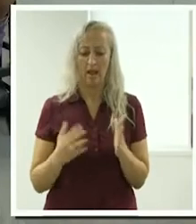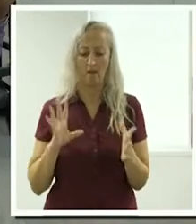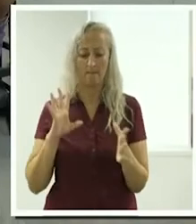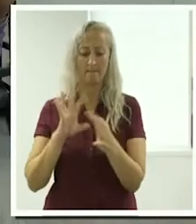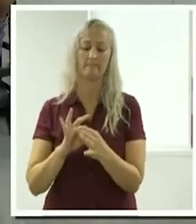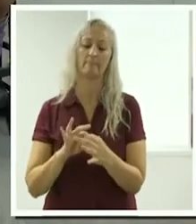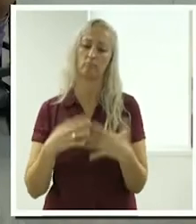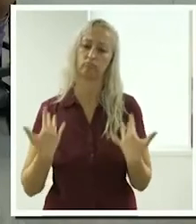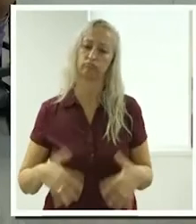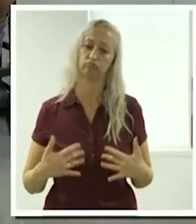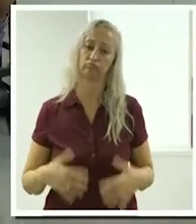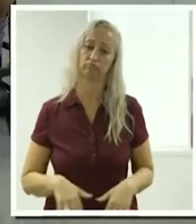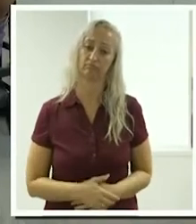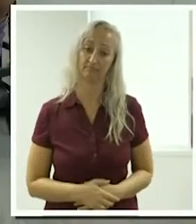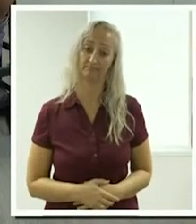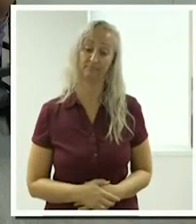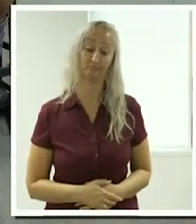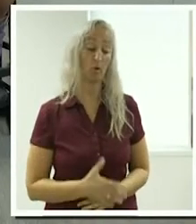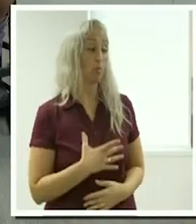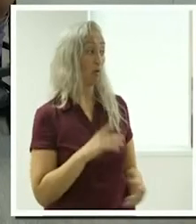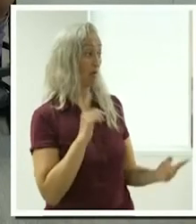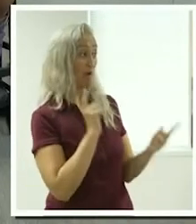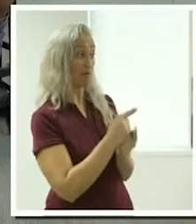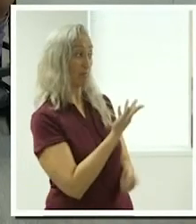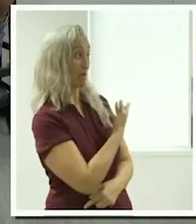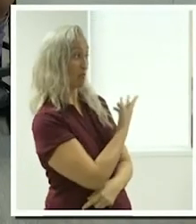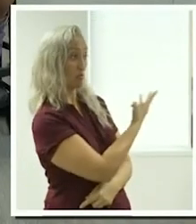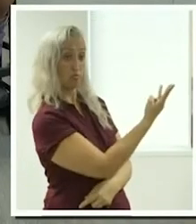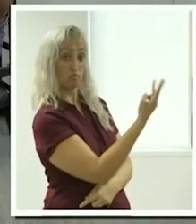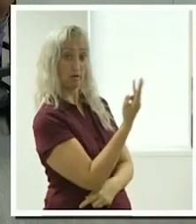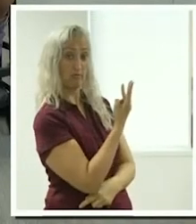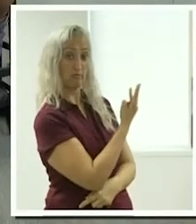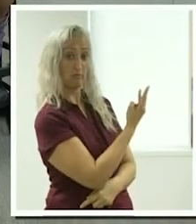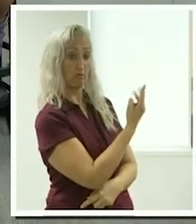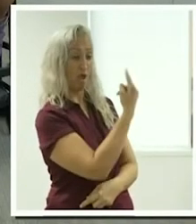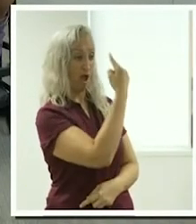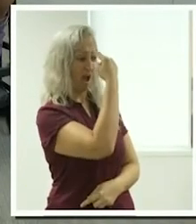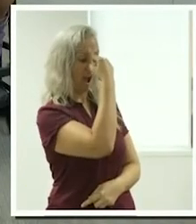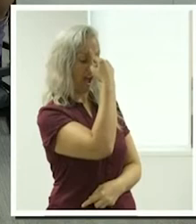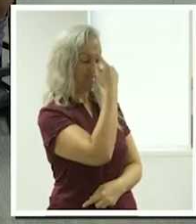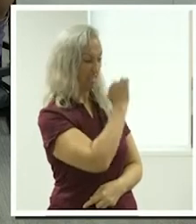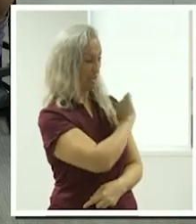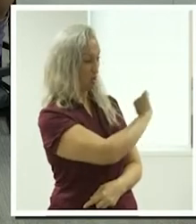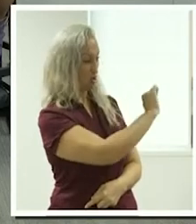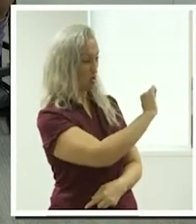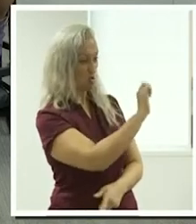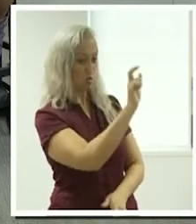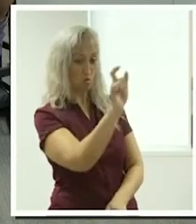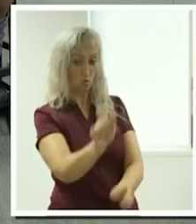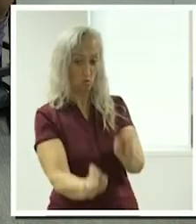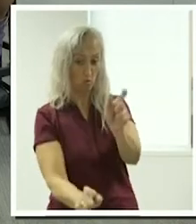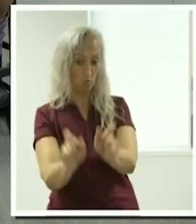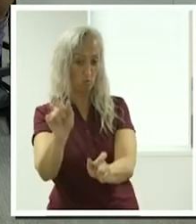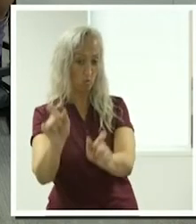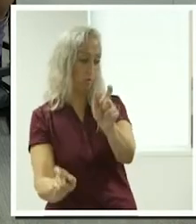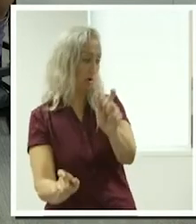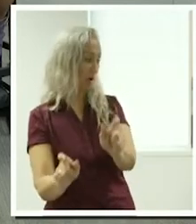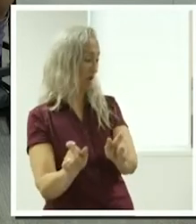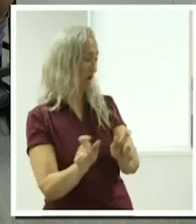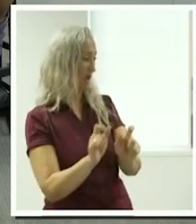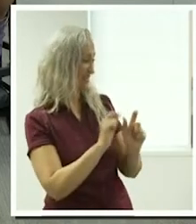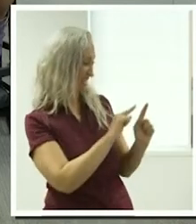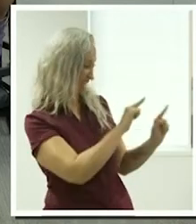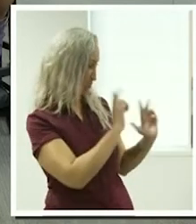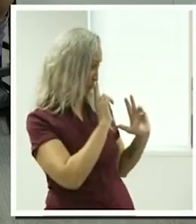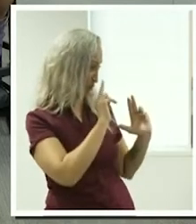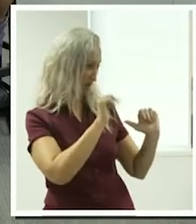three of you today um i think the people that uh that you uh look after that are in your lives